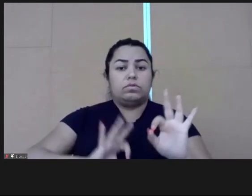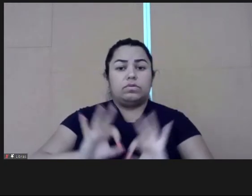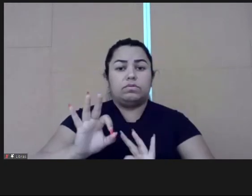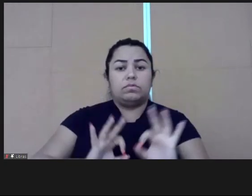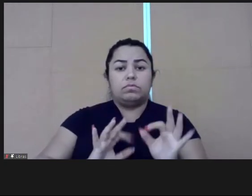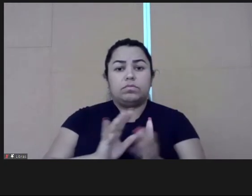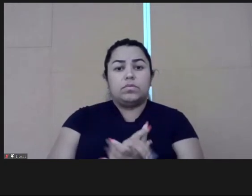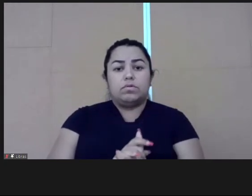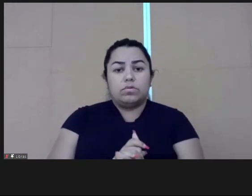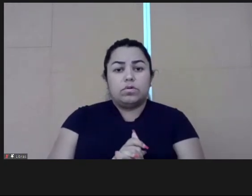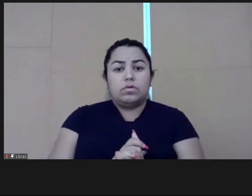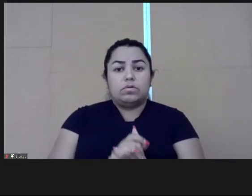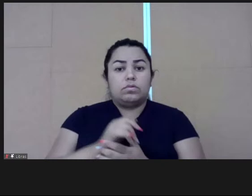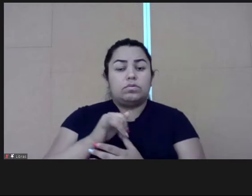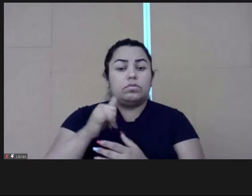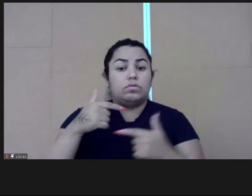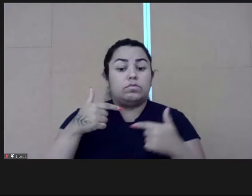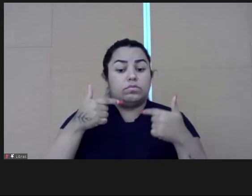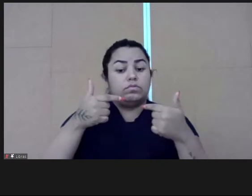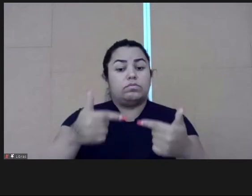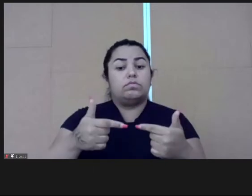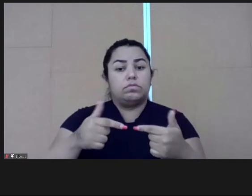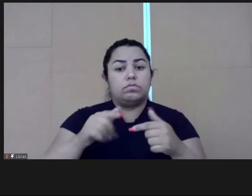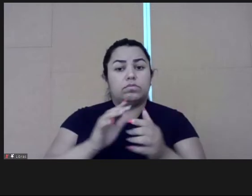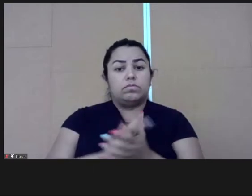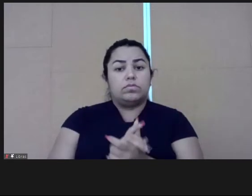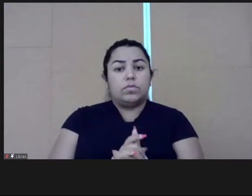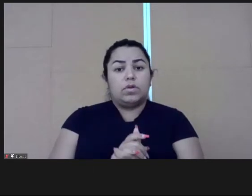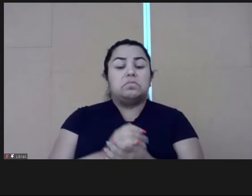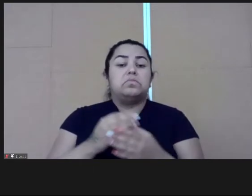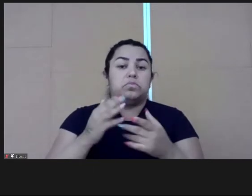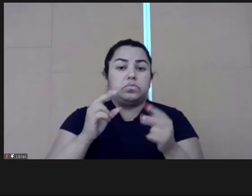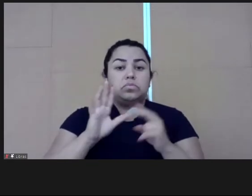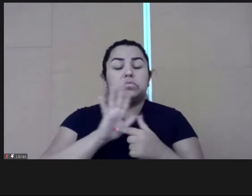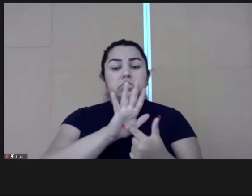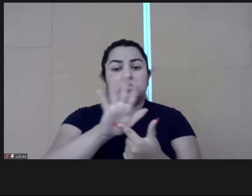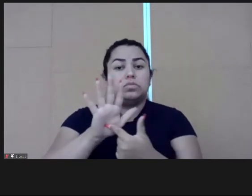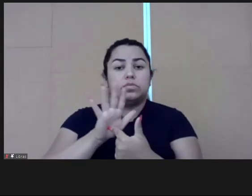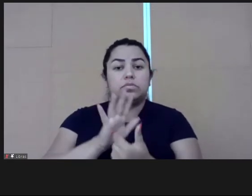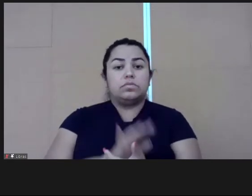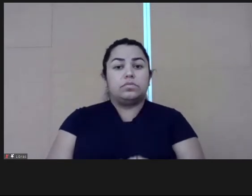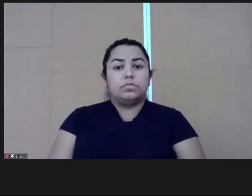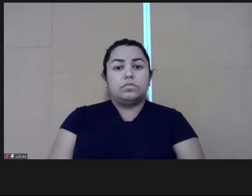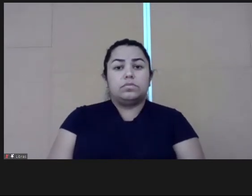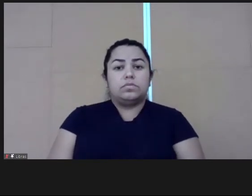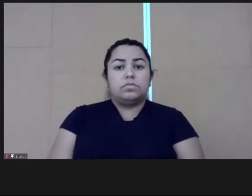be ready to face those challenges that our colleagues have just mentioned before.